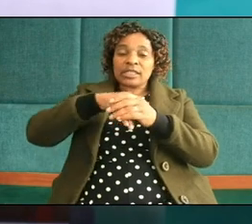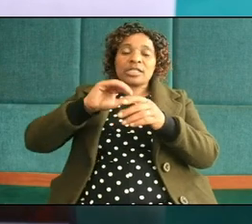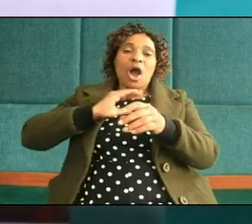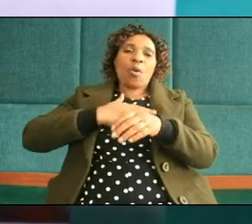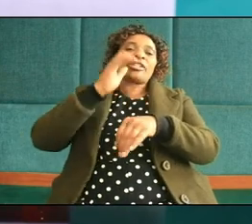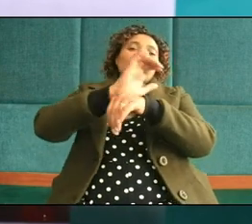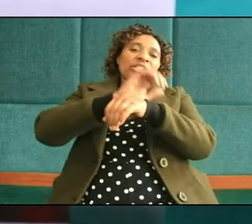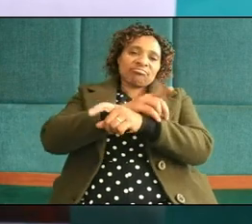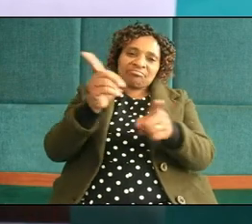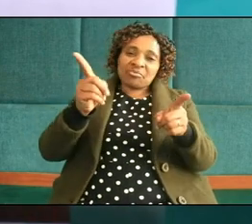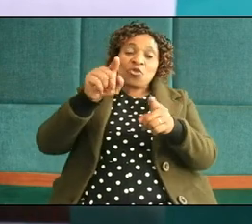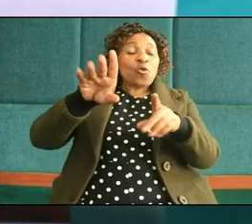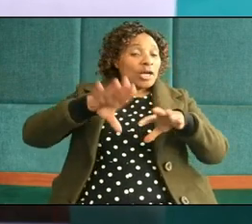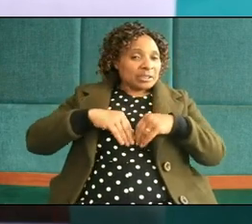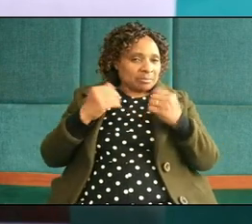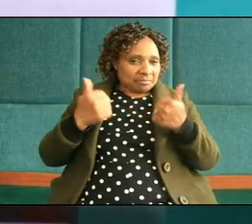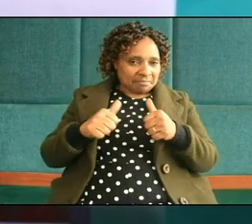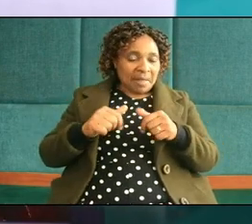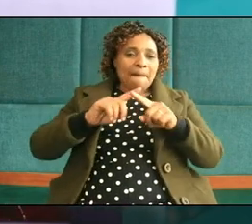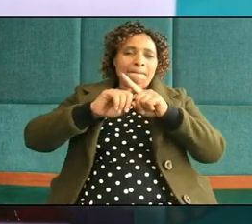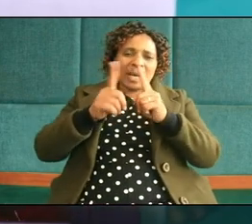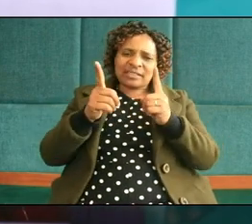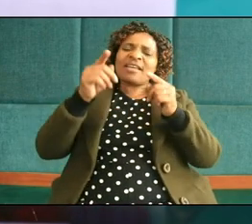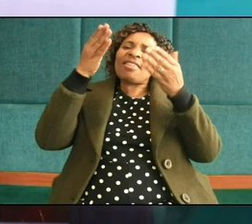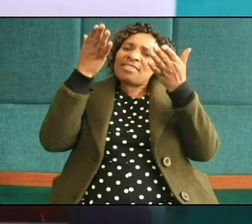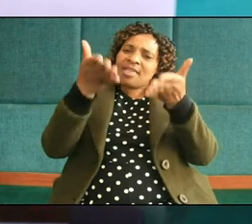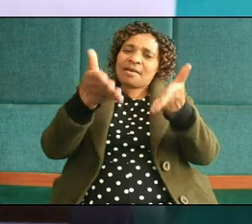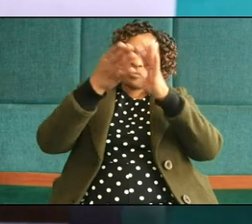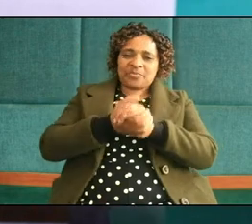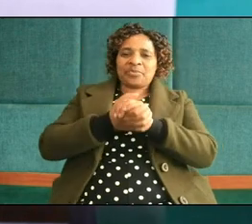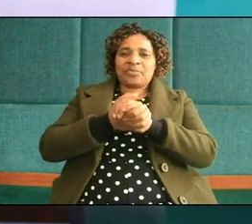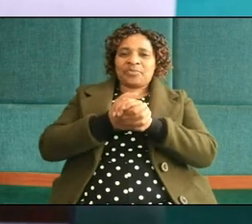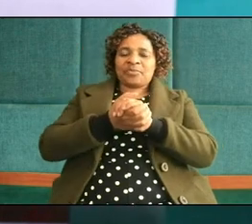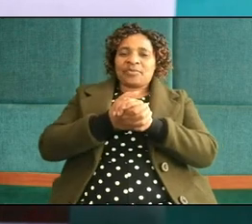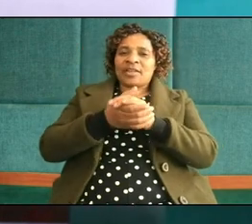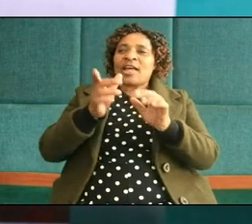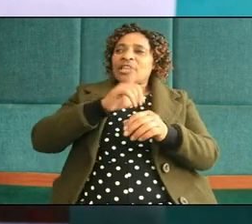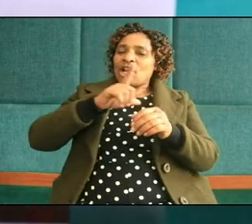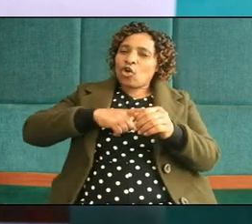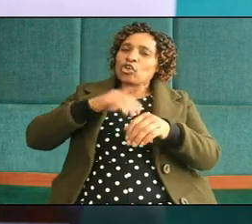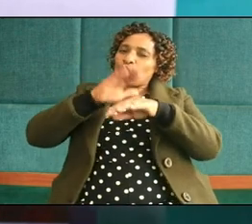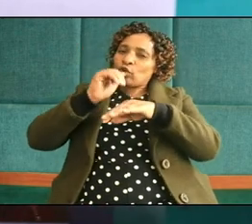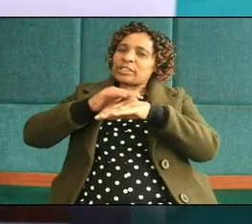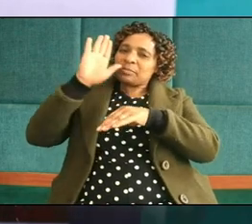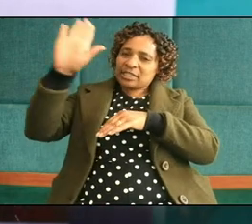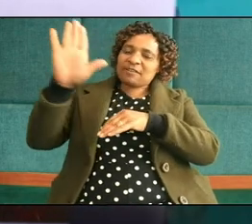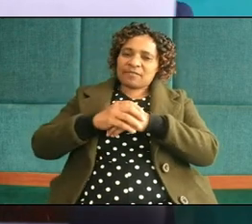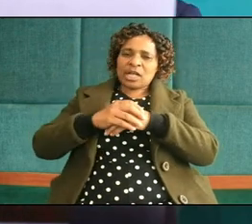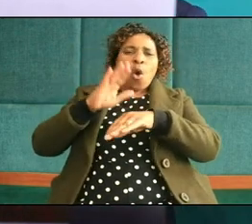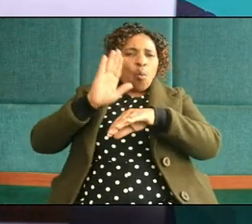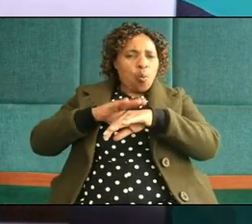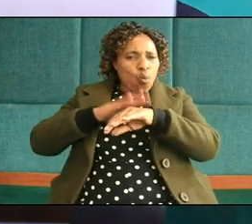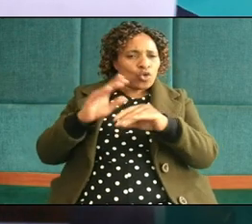you may not accept it but it is real the Lord calls himself good shepherd